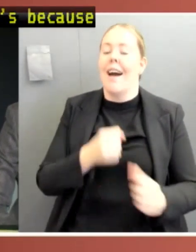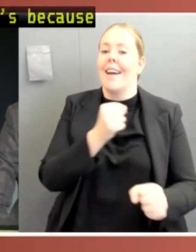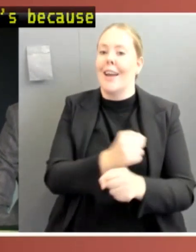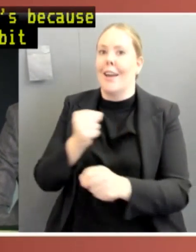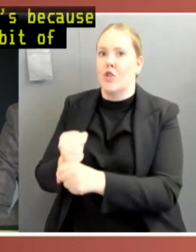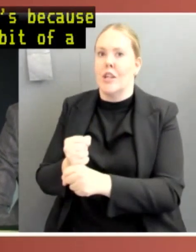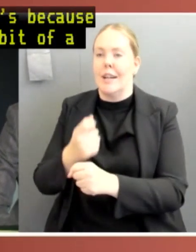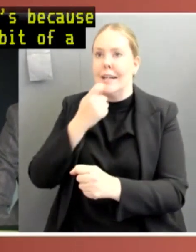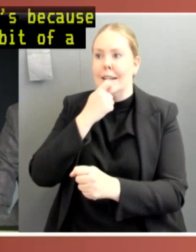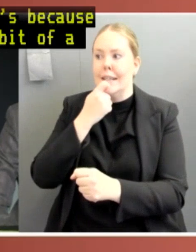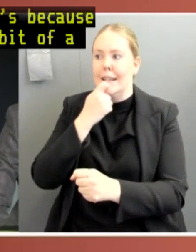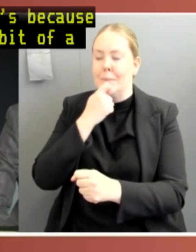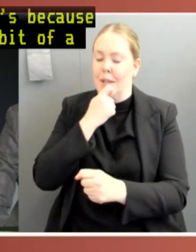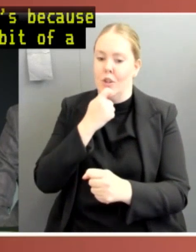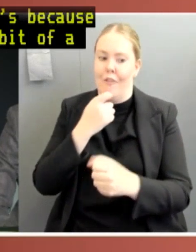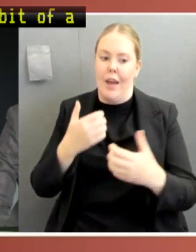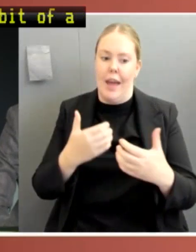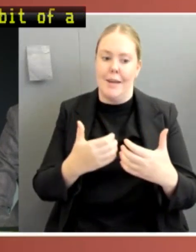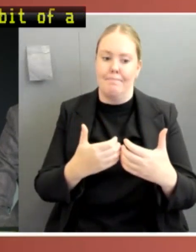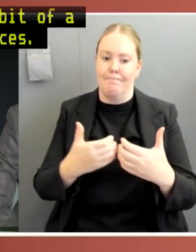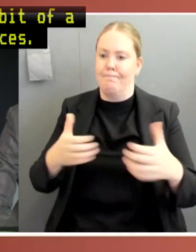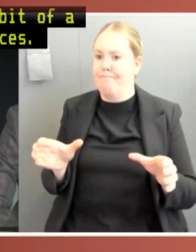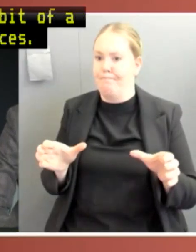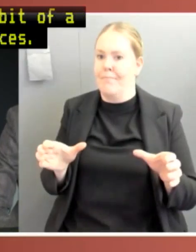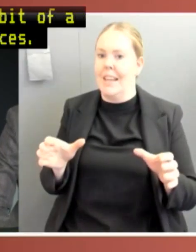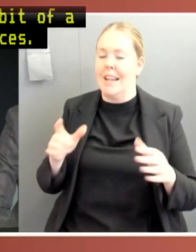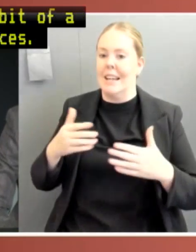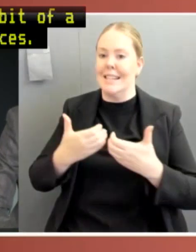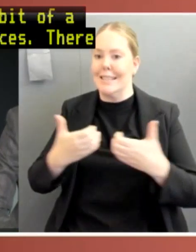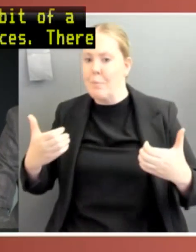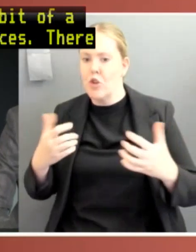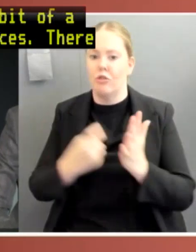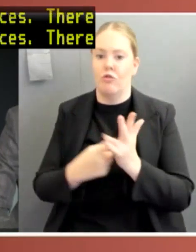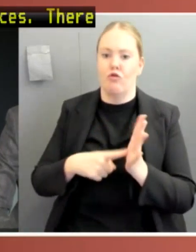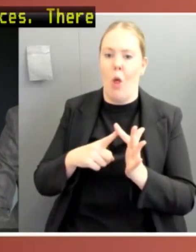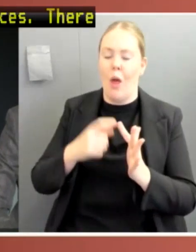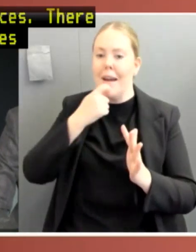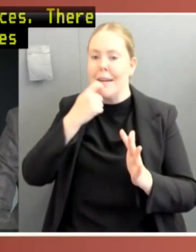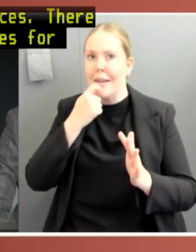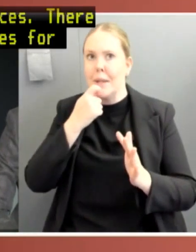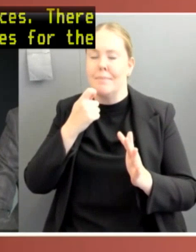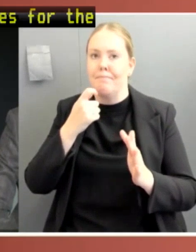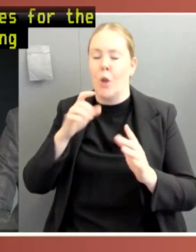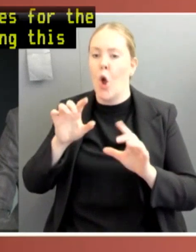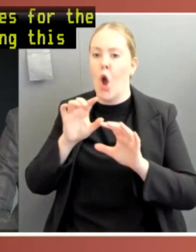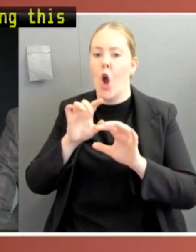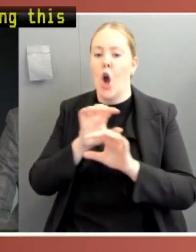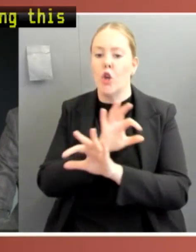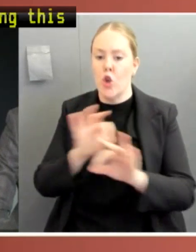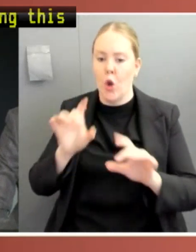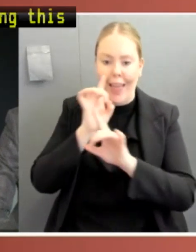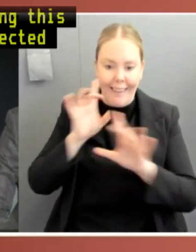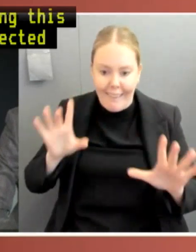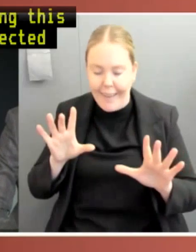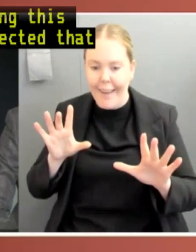clear procedures for the Governor-General publicising this information. It's been expected that the executive itself would do so. And they're real